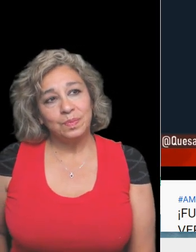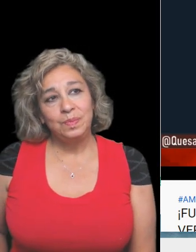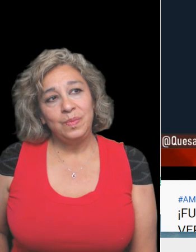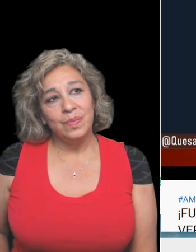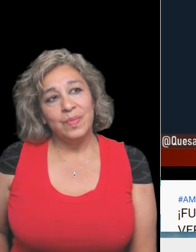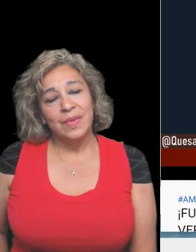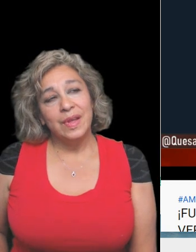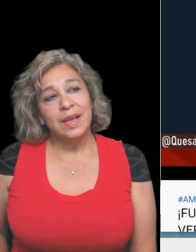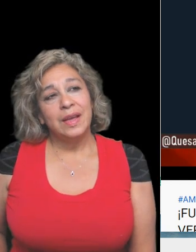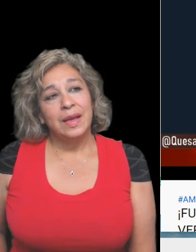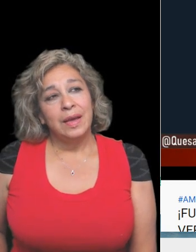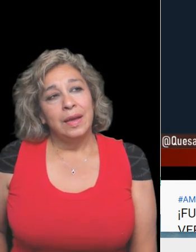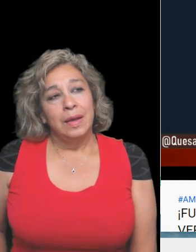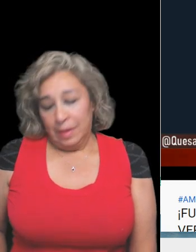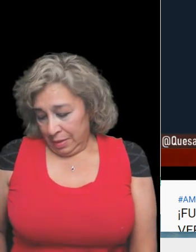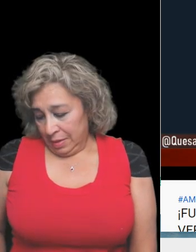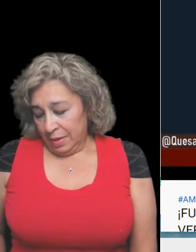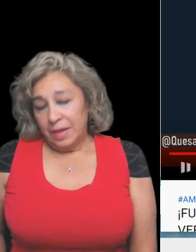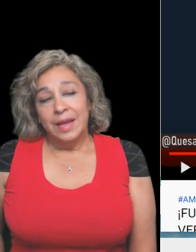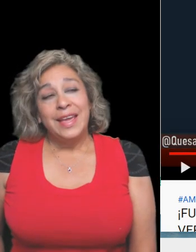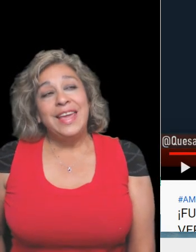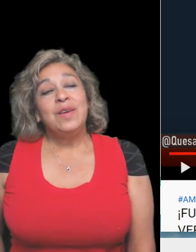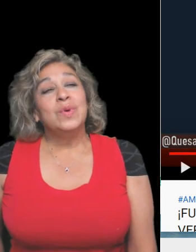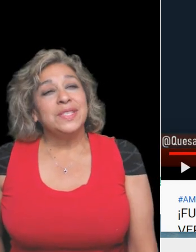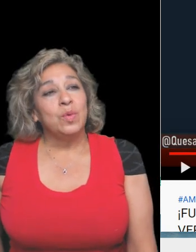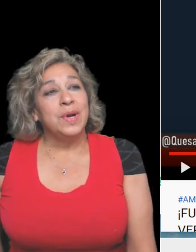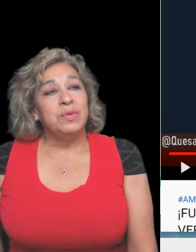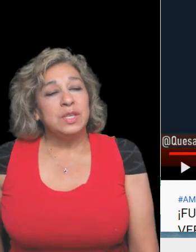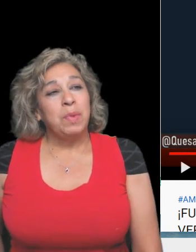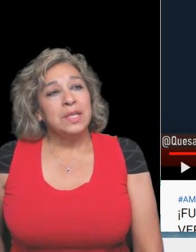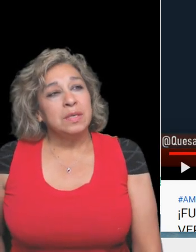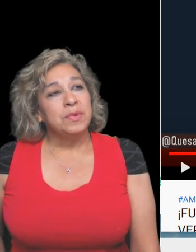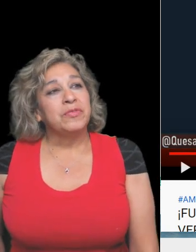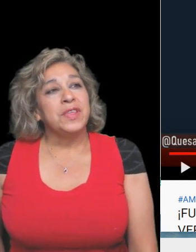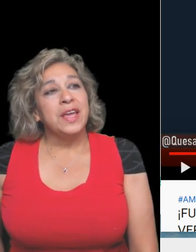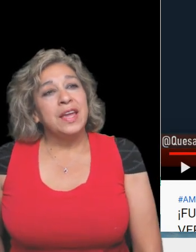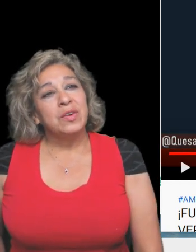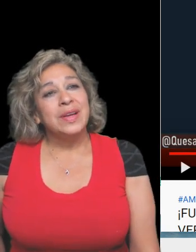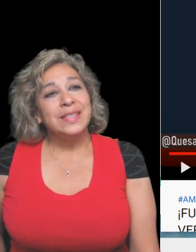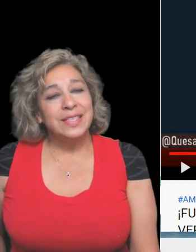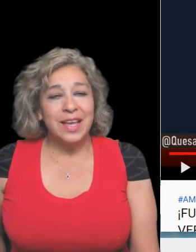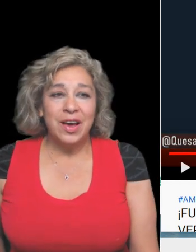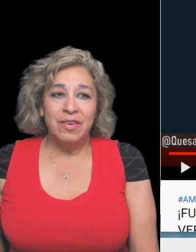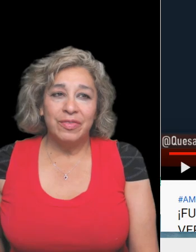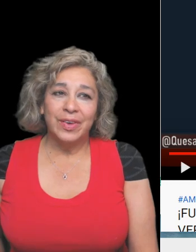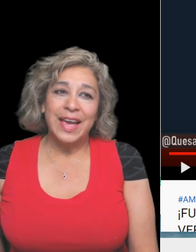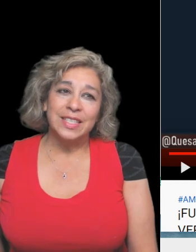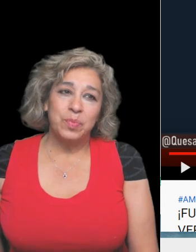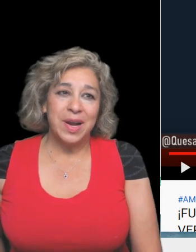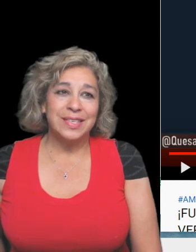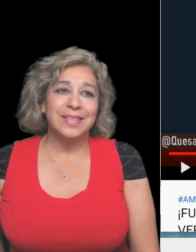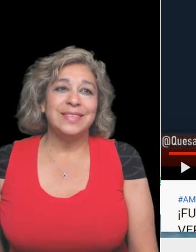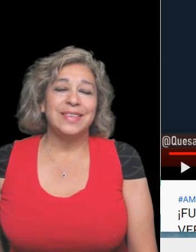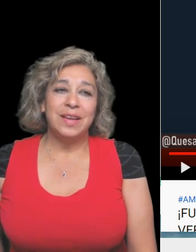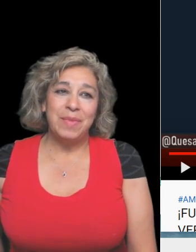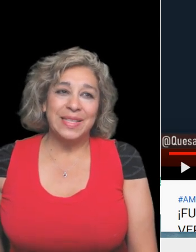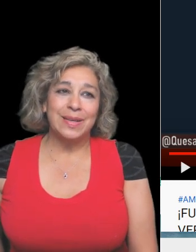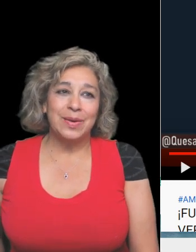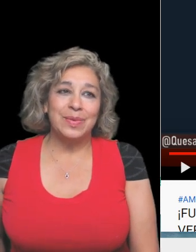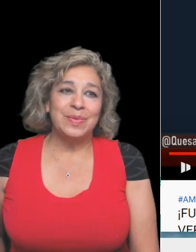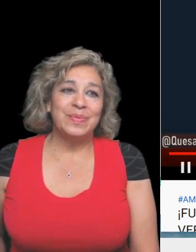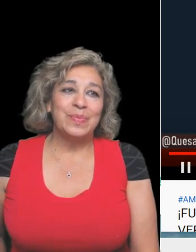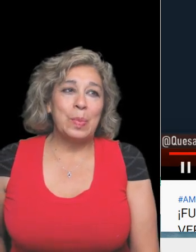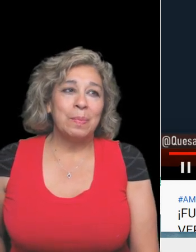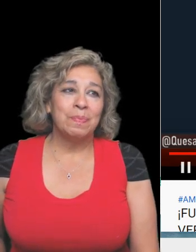was the one responsible for the increase of gas prices in